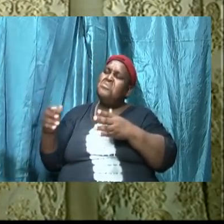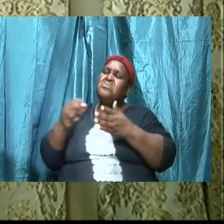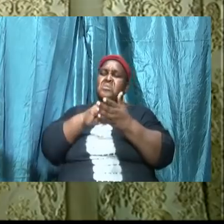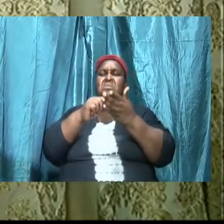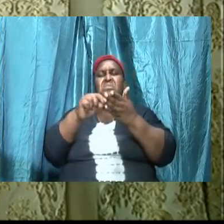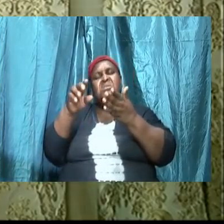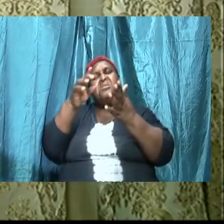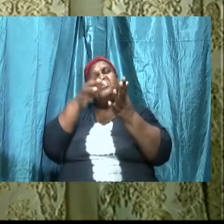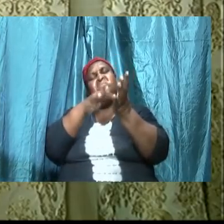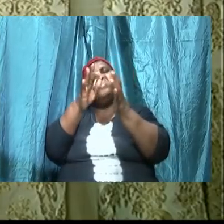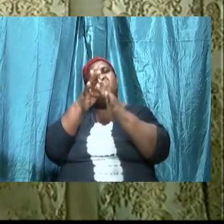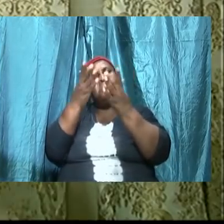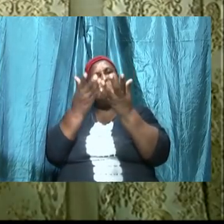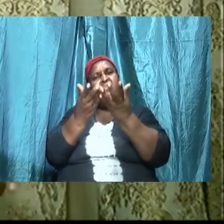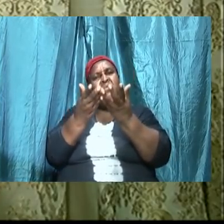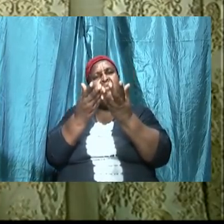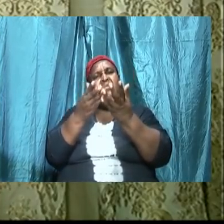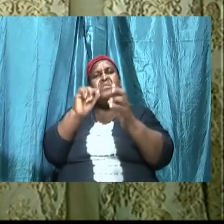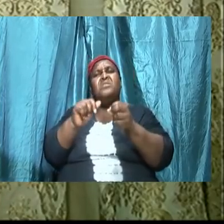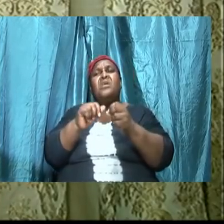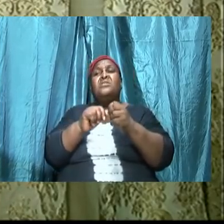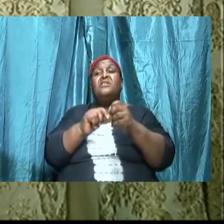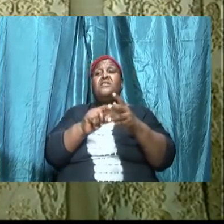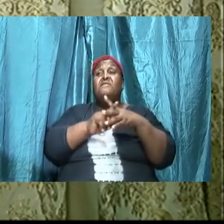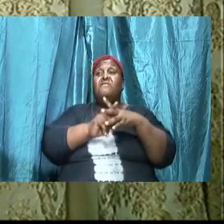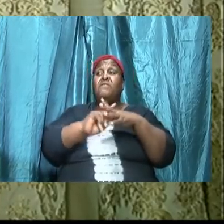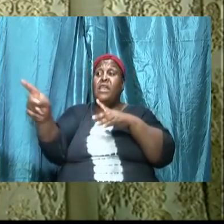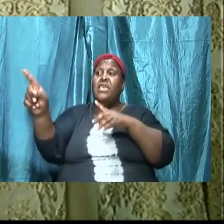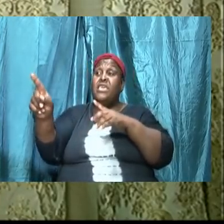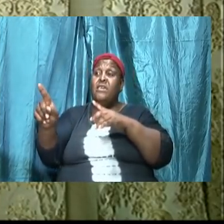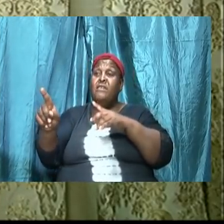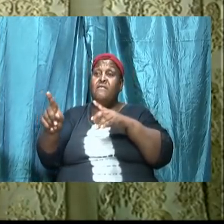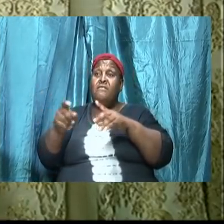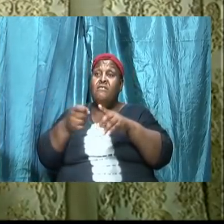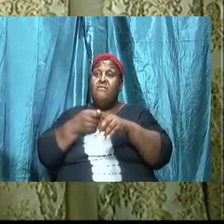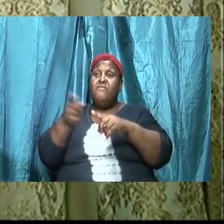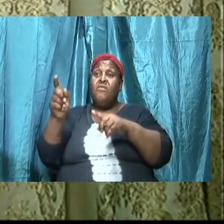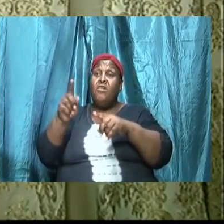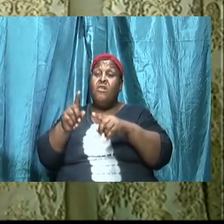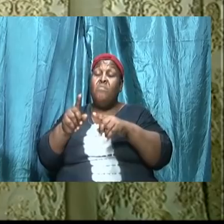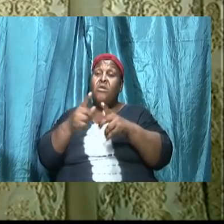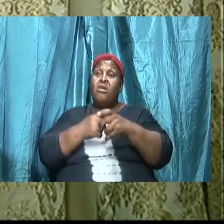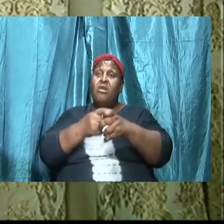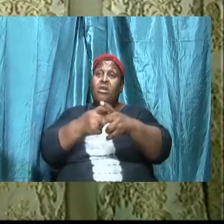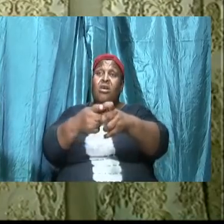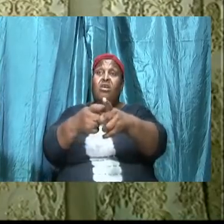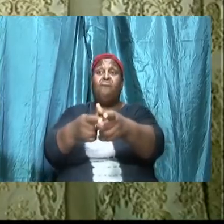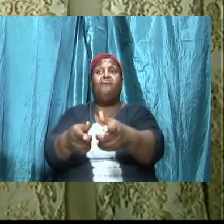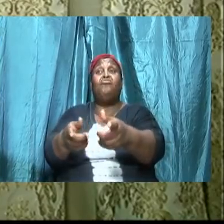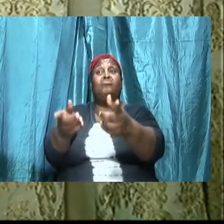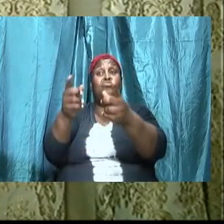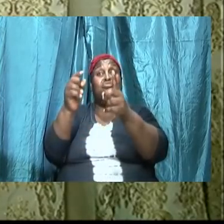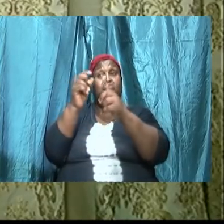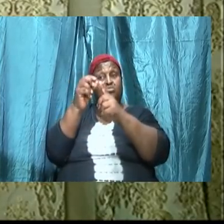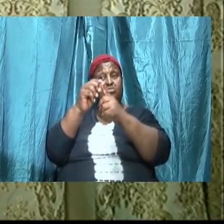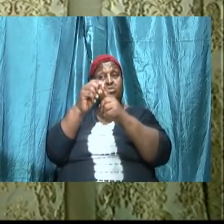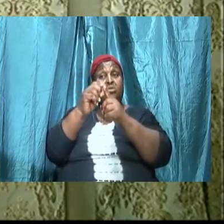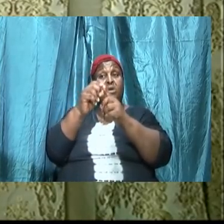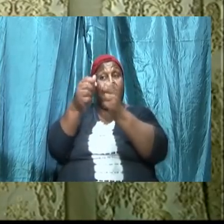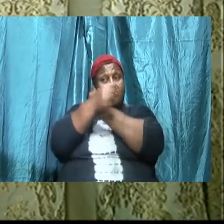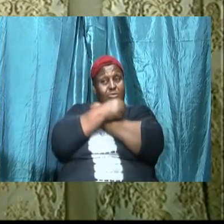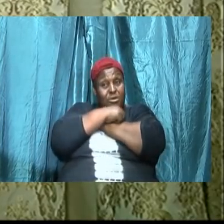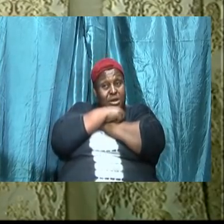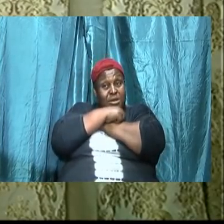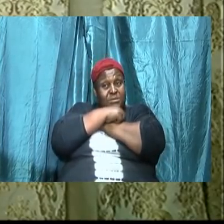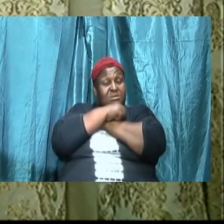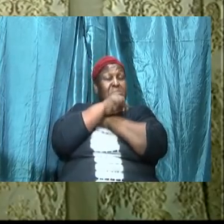that we must run away from or we must run to that we must embrace or that we must shun but